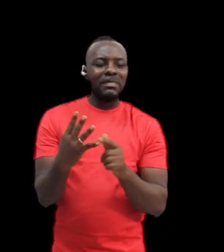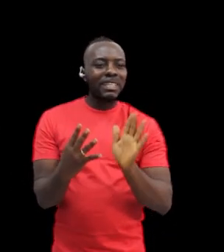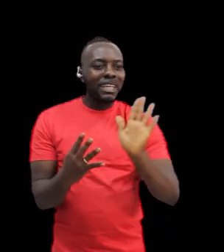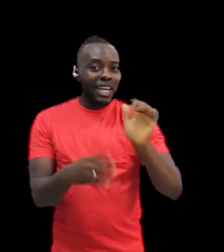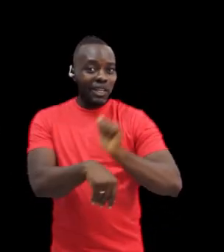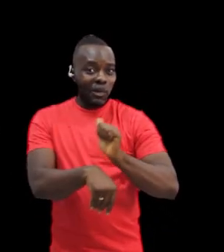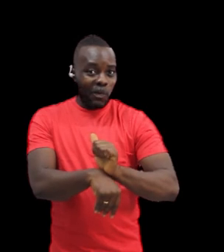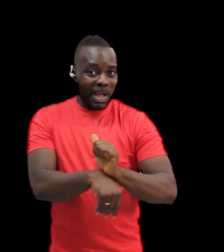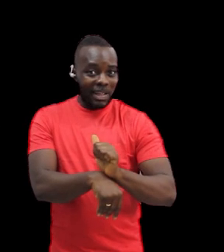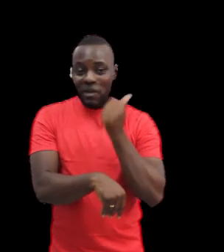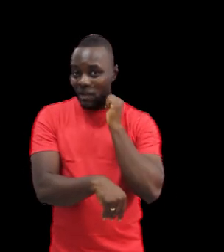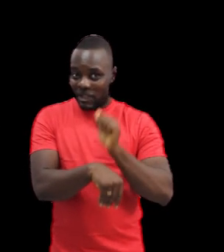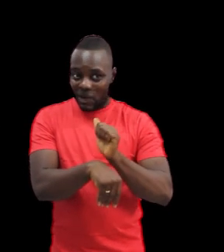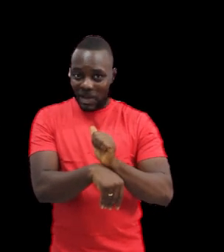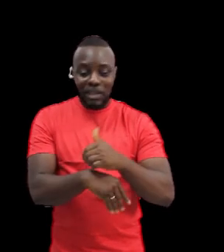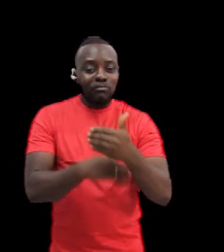How was his work sustained?